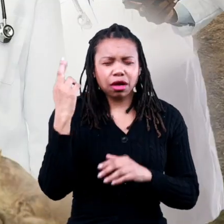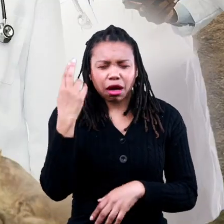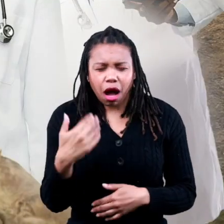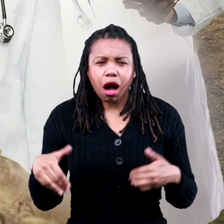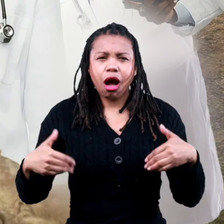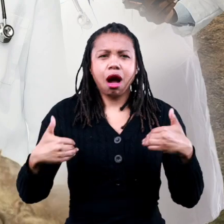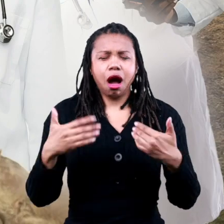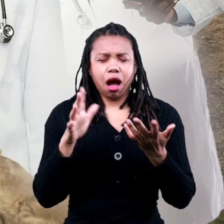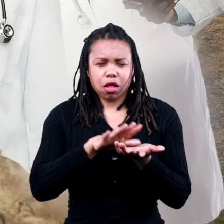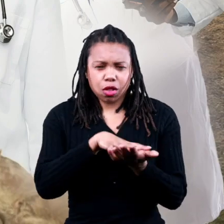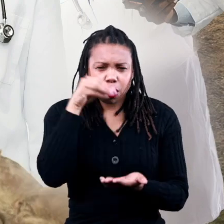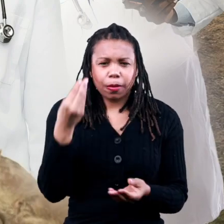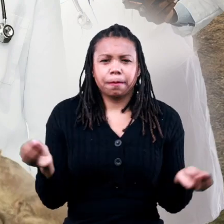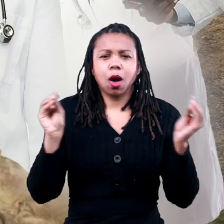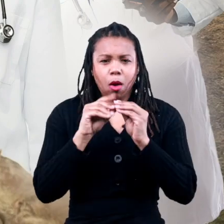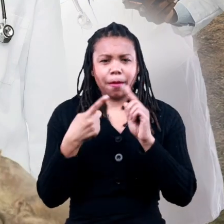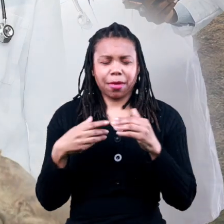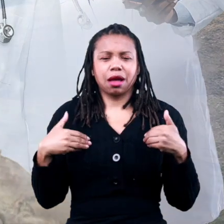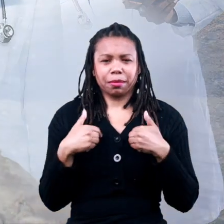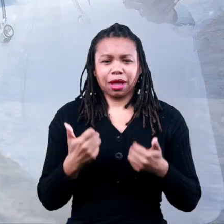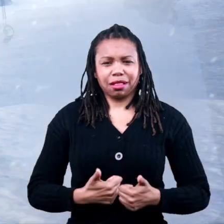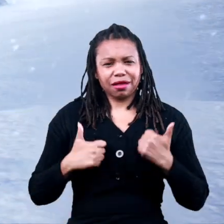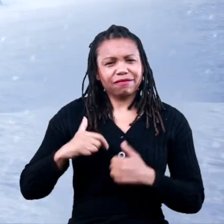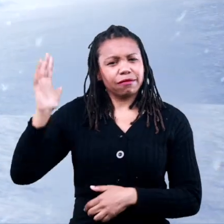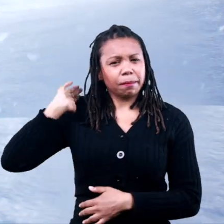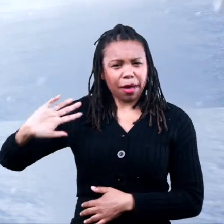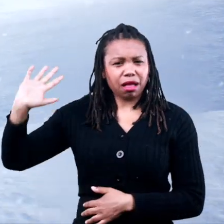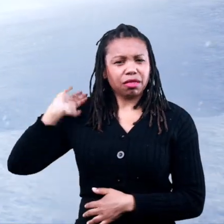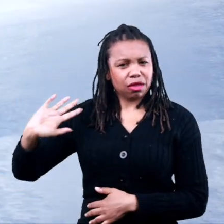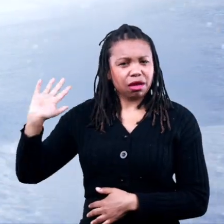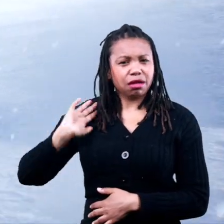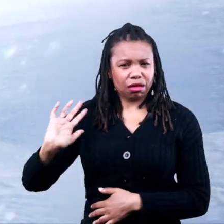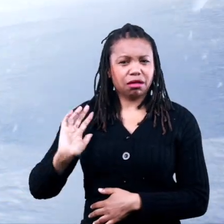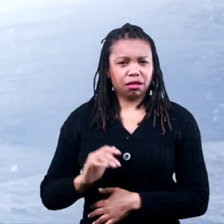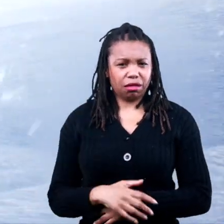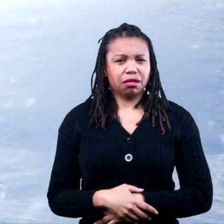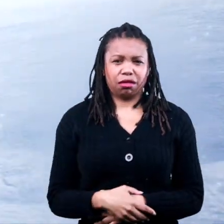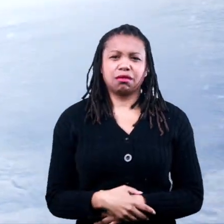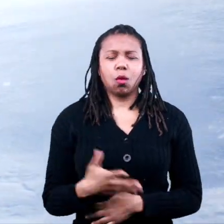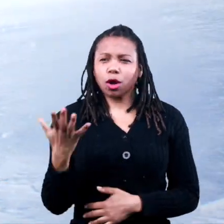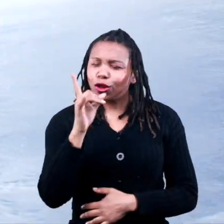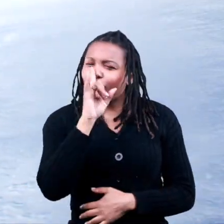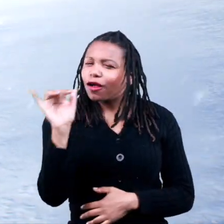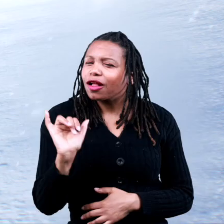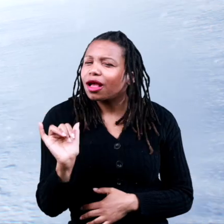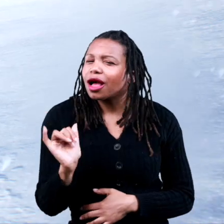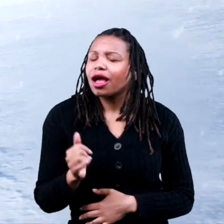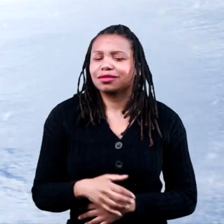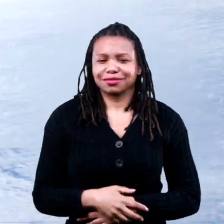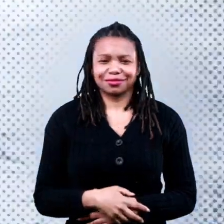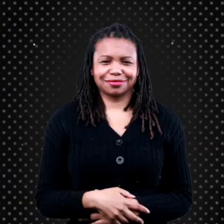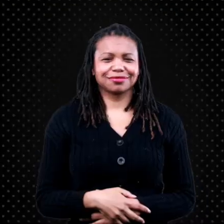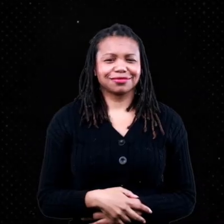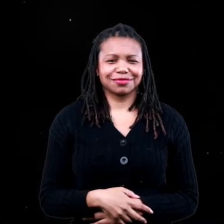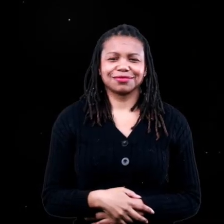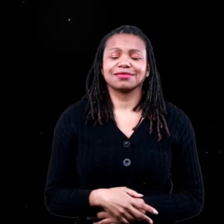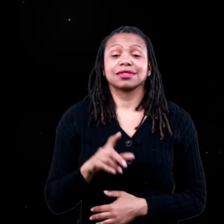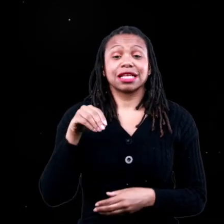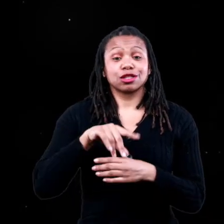helped scientists figure out a lot of things about how the creature lived and what it looked like